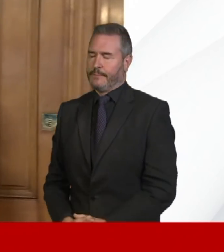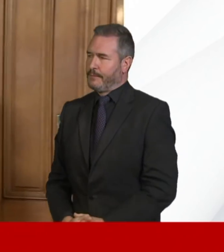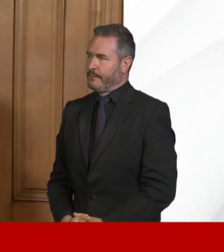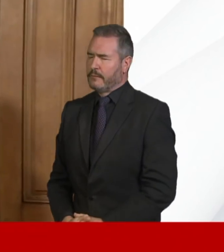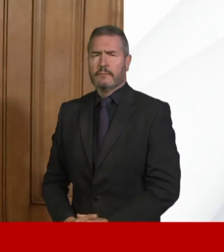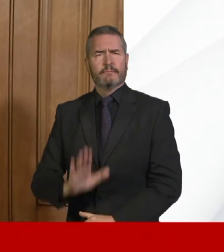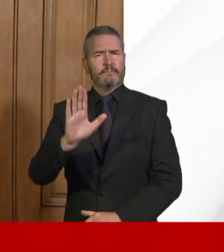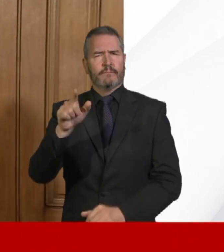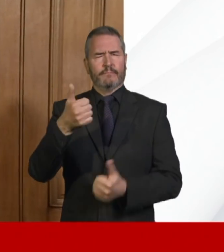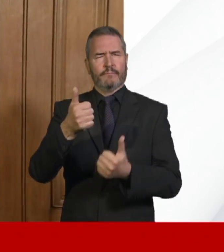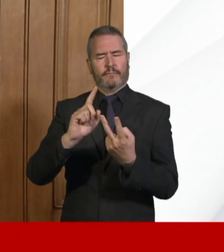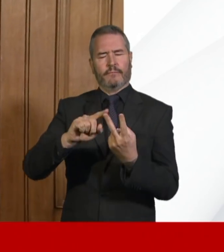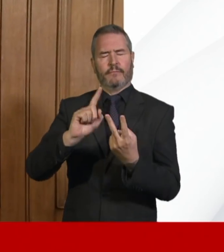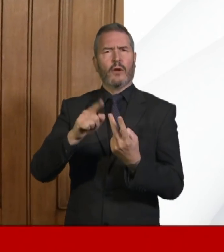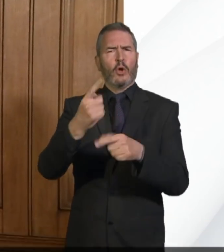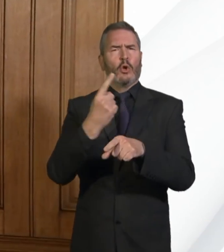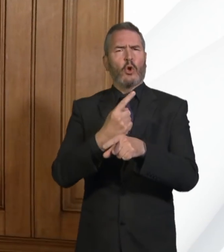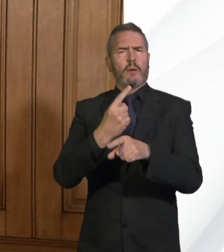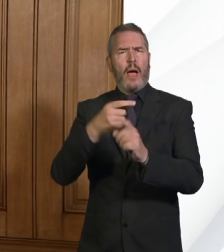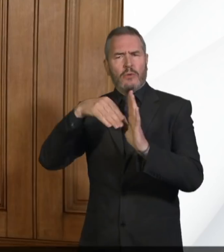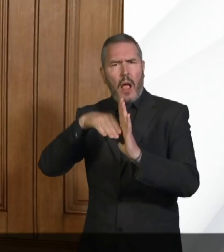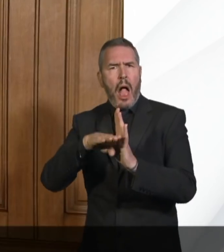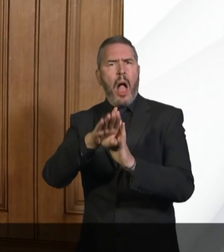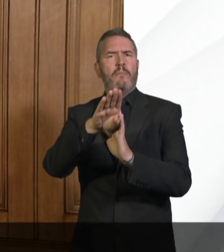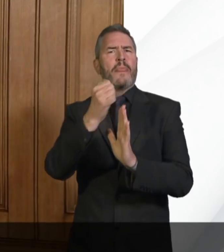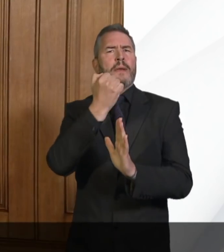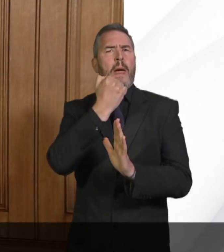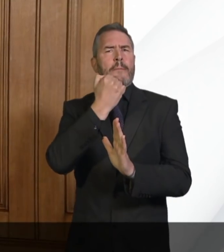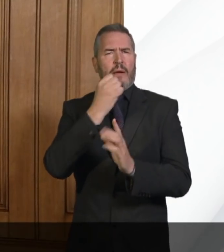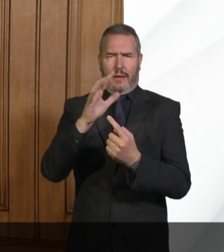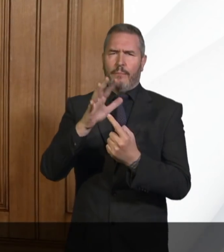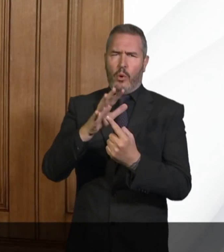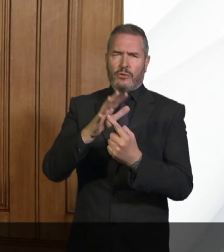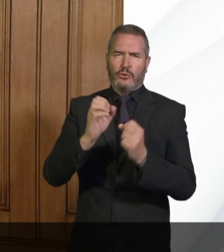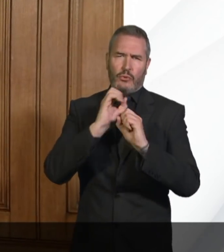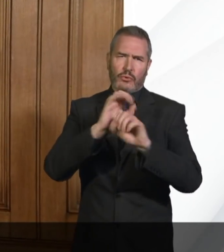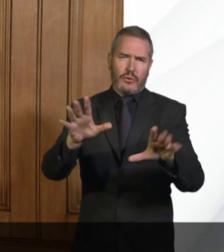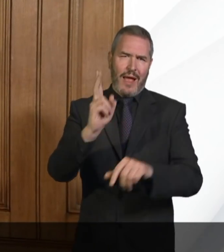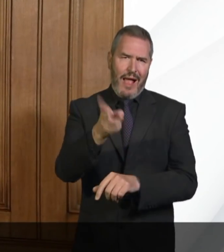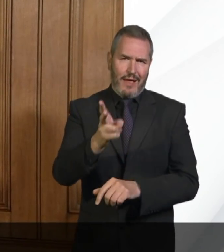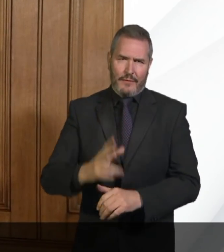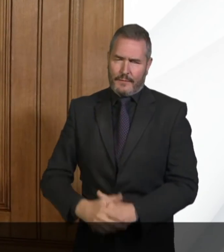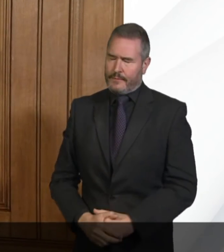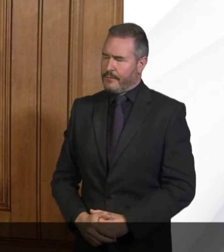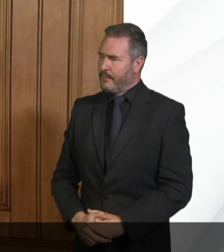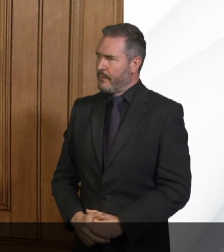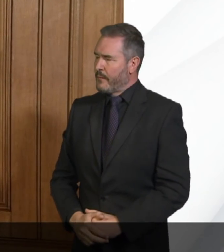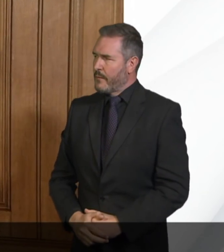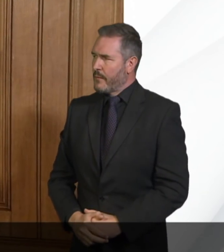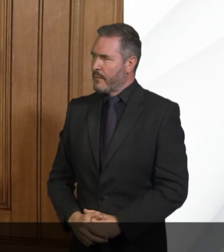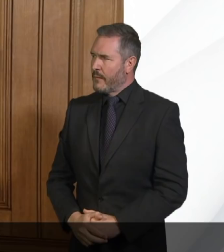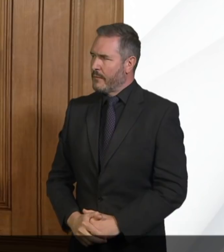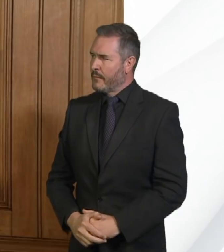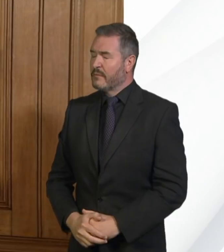just picking up the point about the tide and the turning, I think this is an important message to get across to the public. As I said